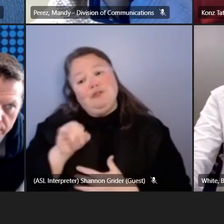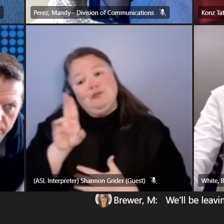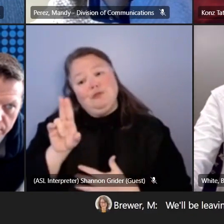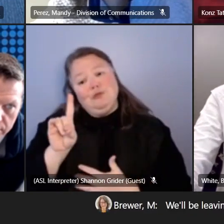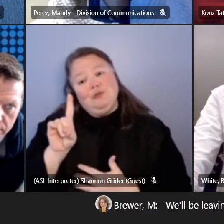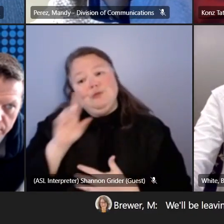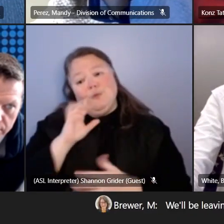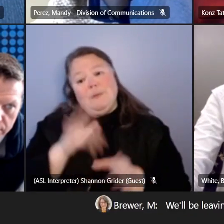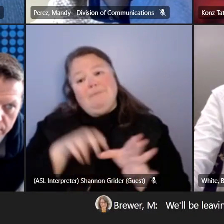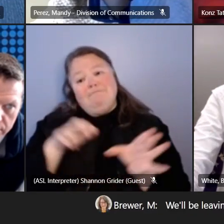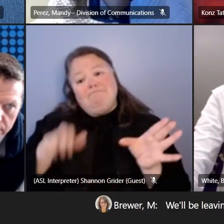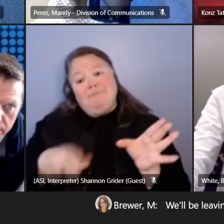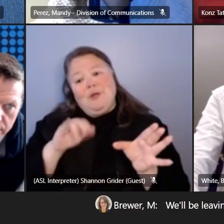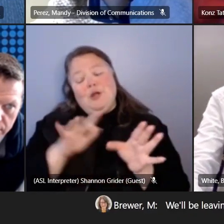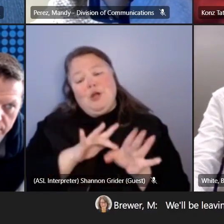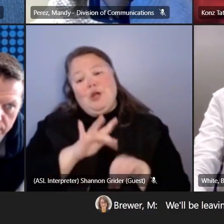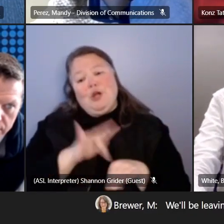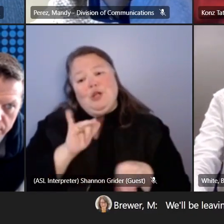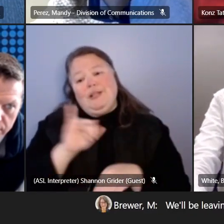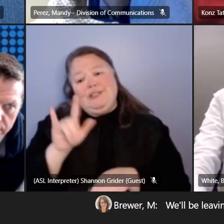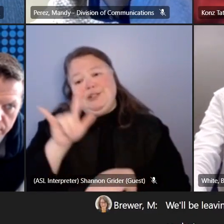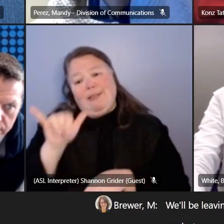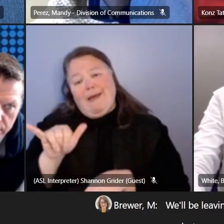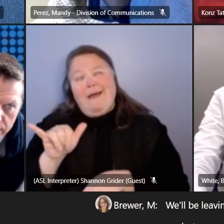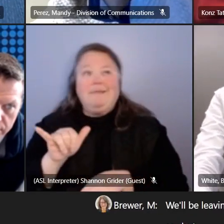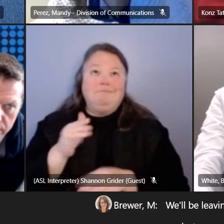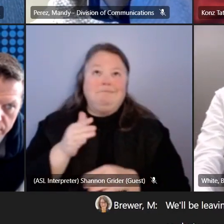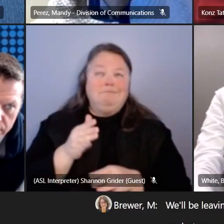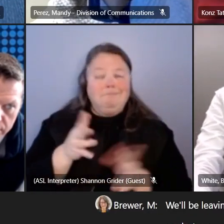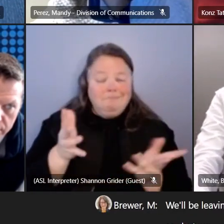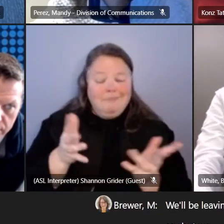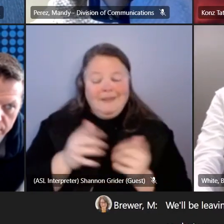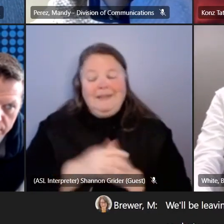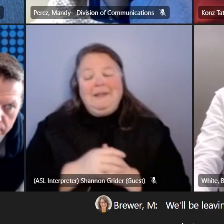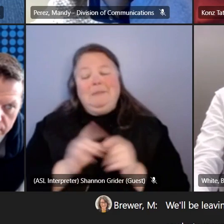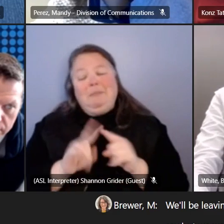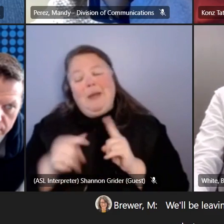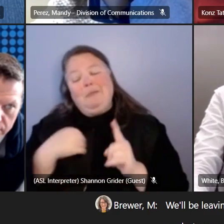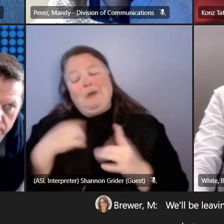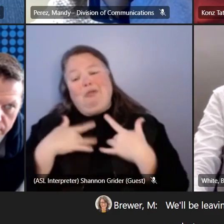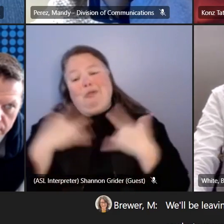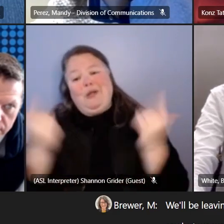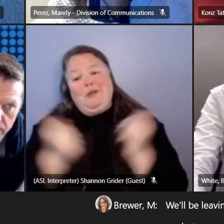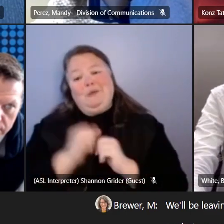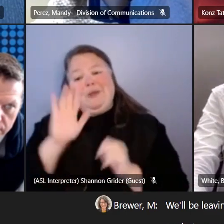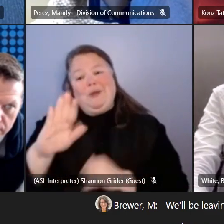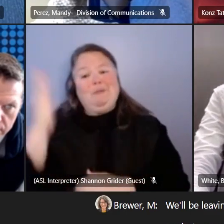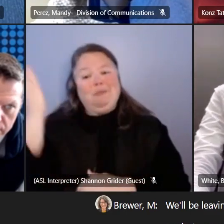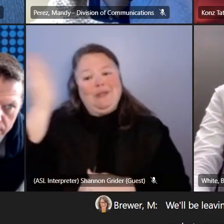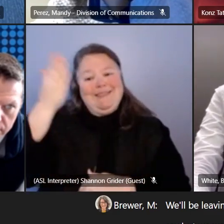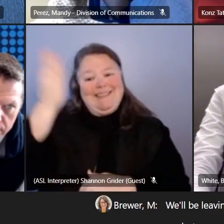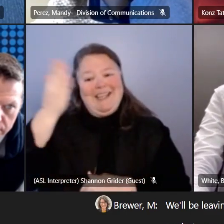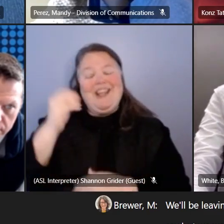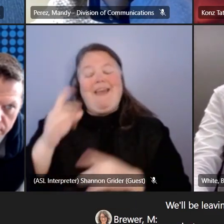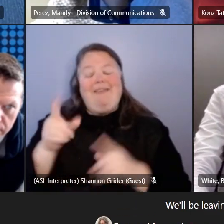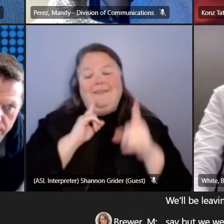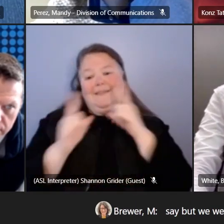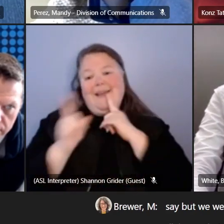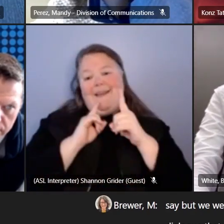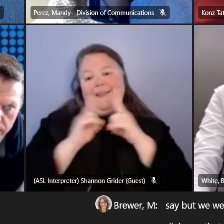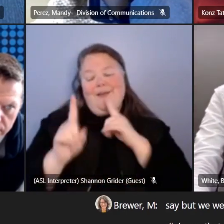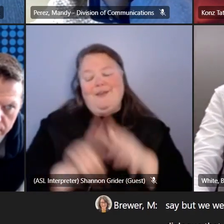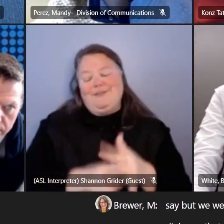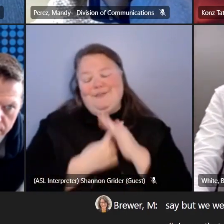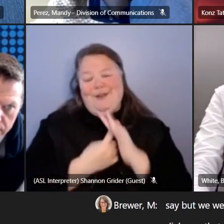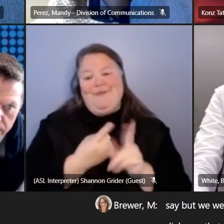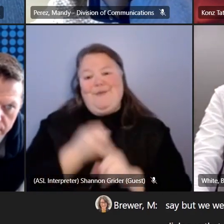early June or in early July I should say but we were thrilled with her presentation and the dialogue that came